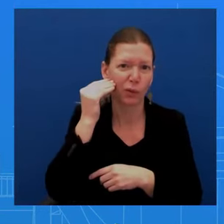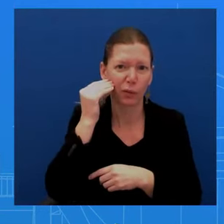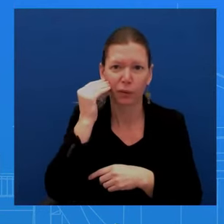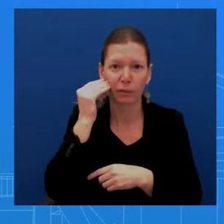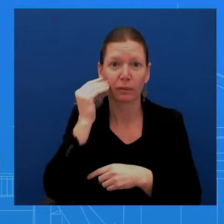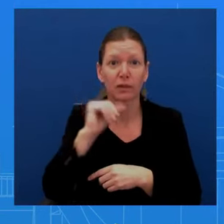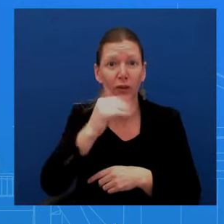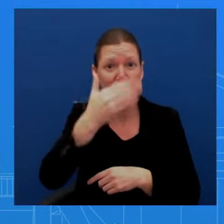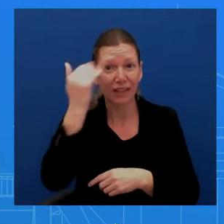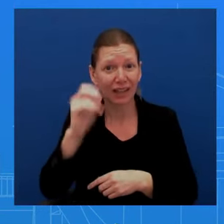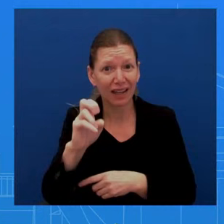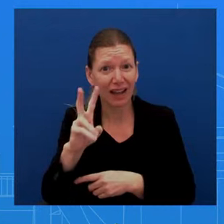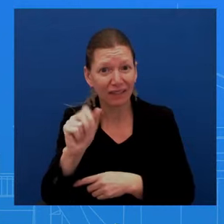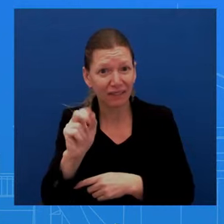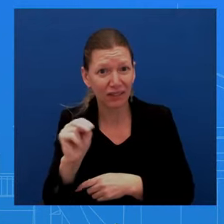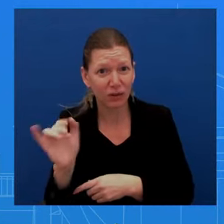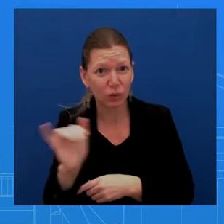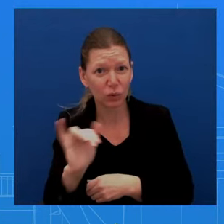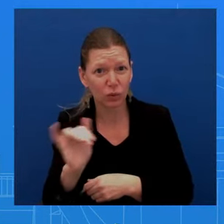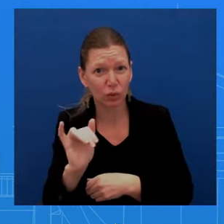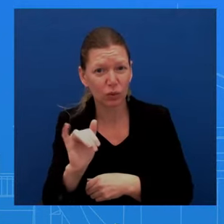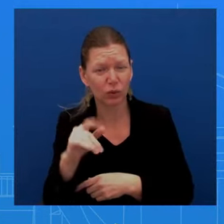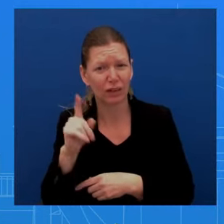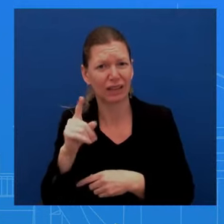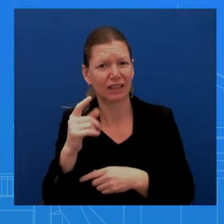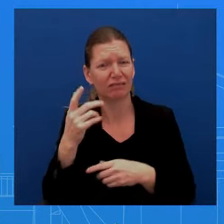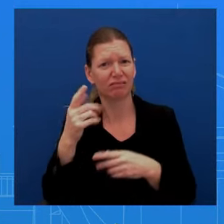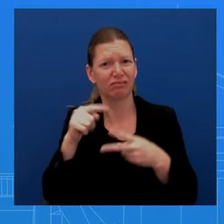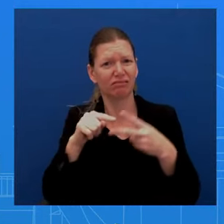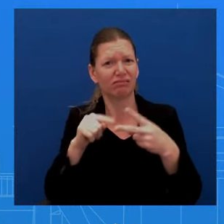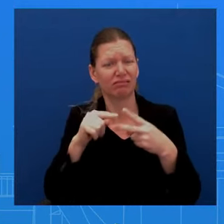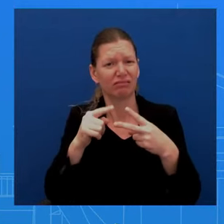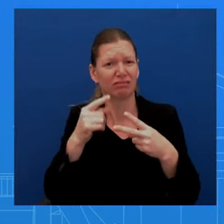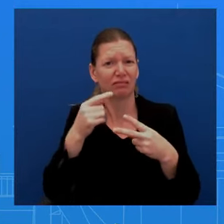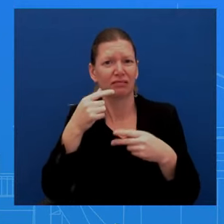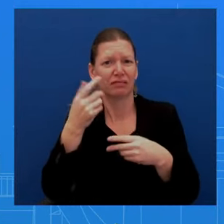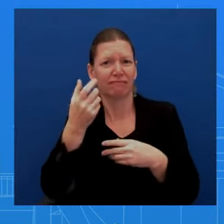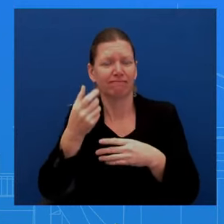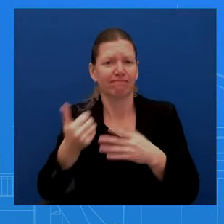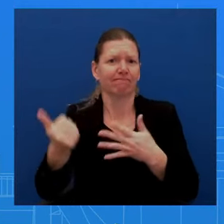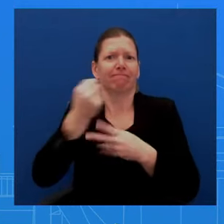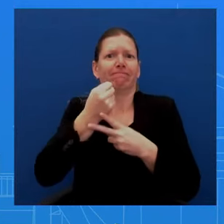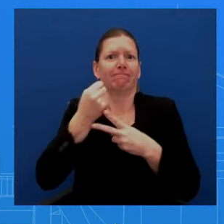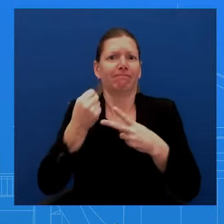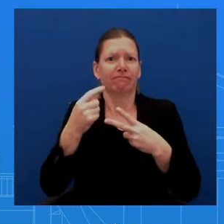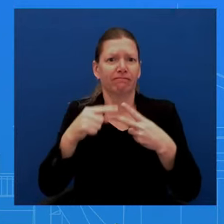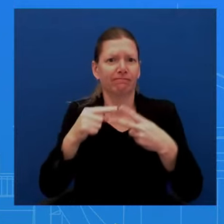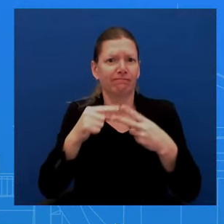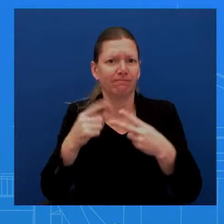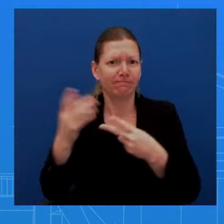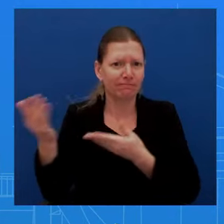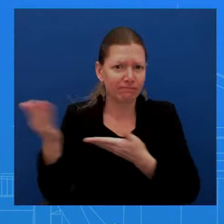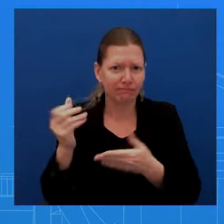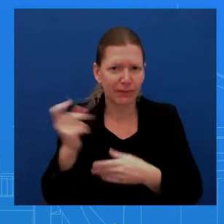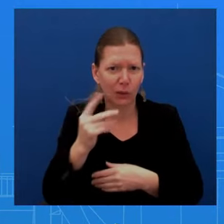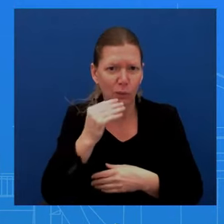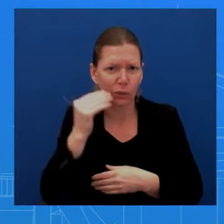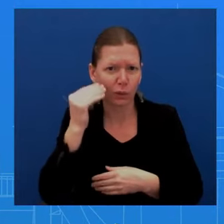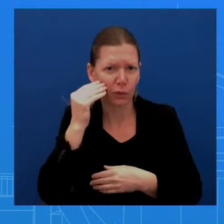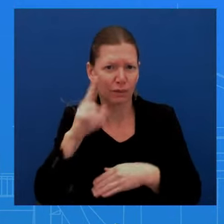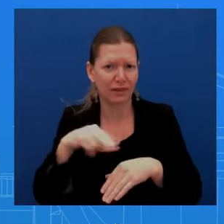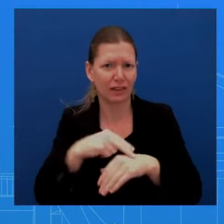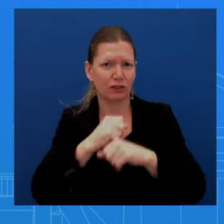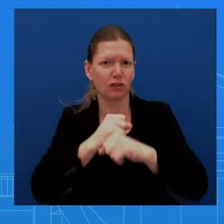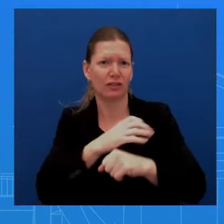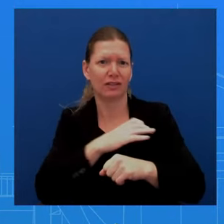Council, and for the State Department to get, uh, home Americans that are being held hostage or wrongfully detained. So that is something that we are working on, uh,